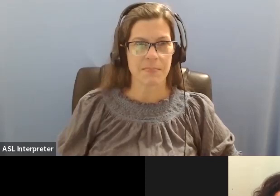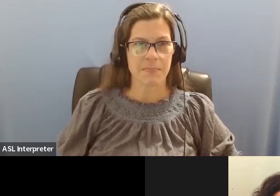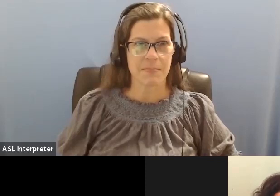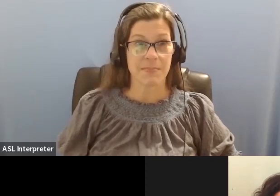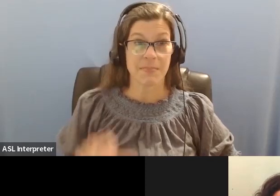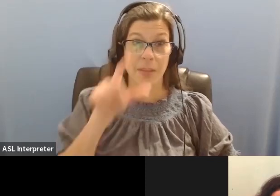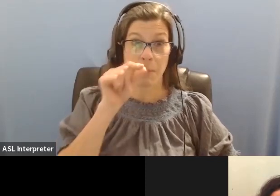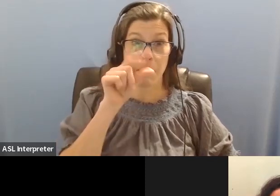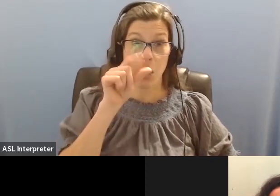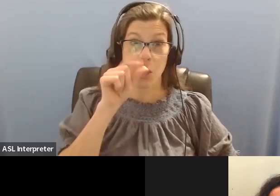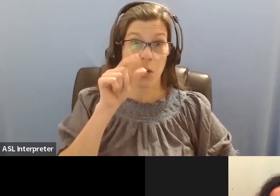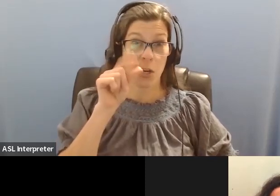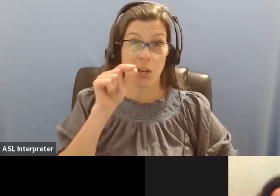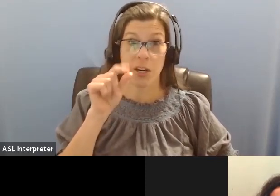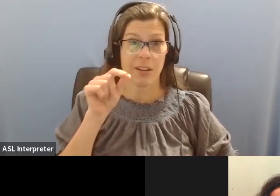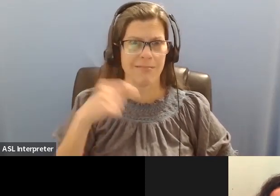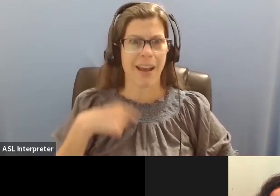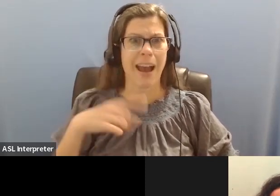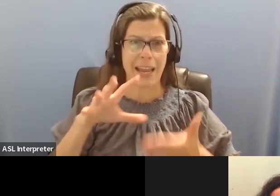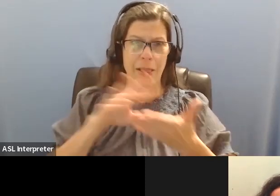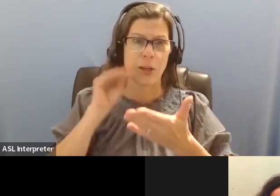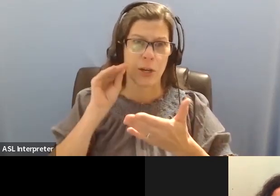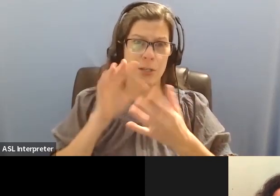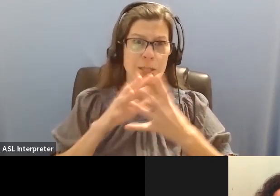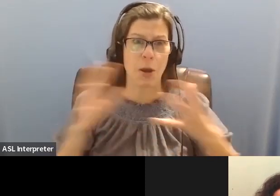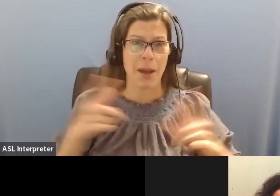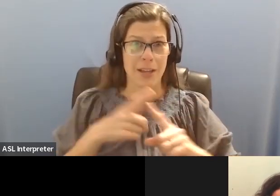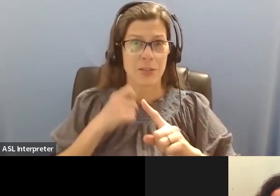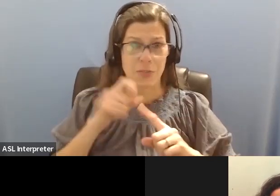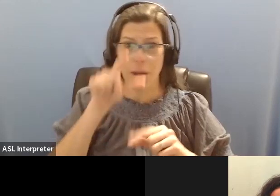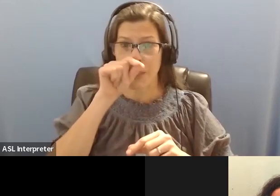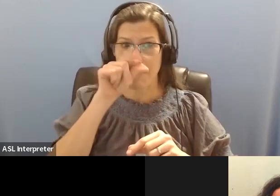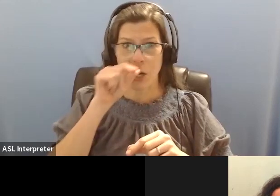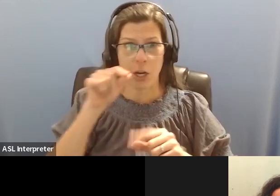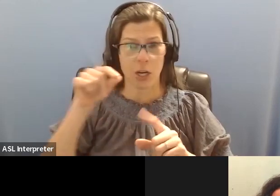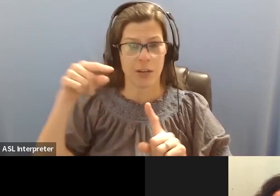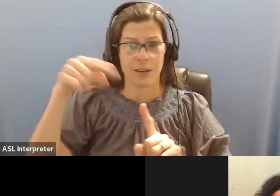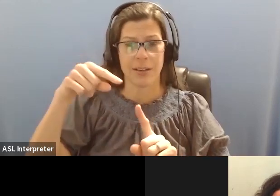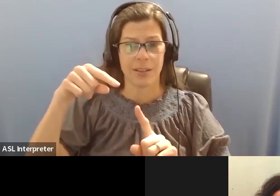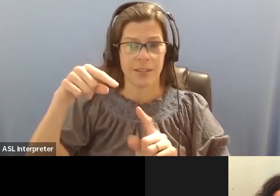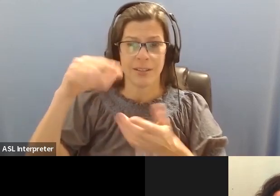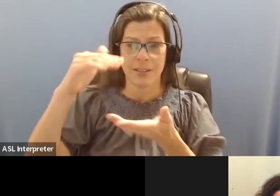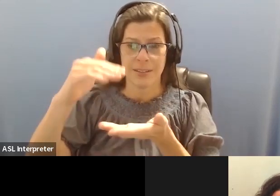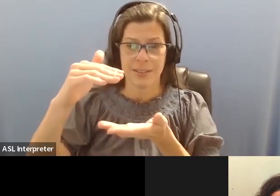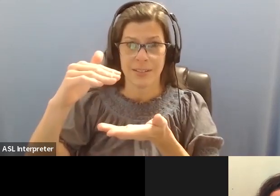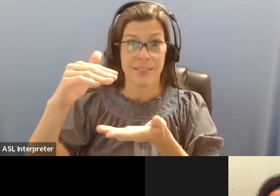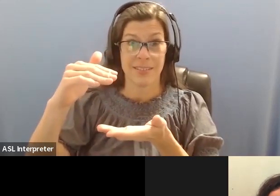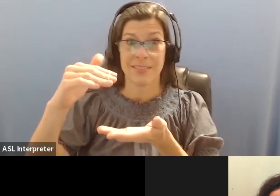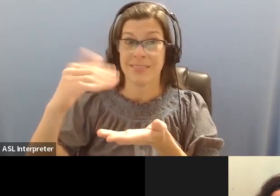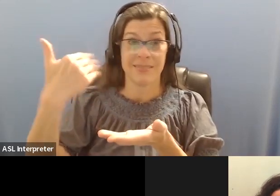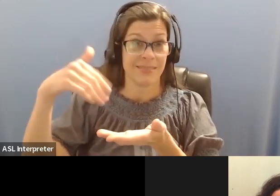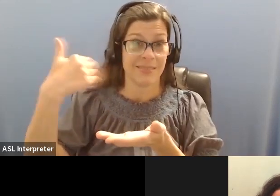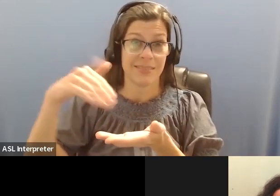handle things. You know, I, I, I'm really fascinated by, by resilience, but by what they are capable of doing.